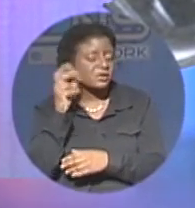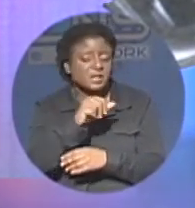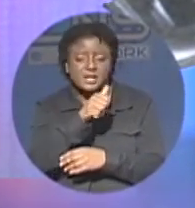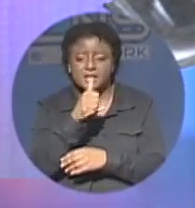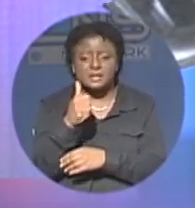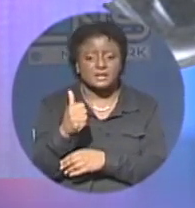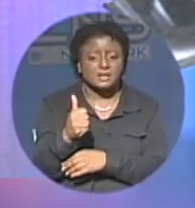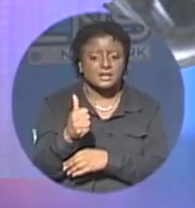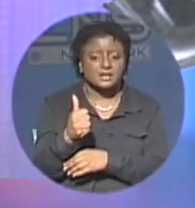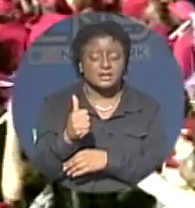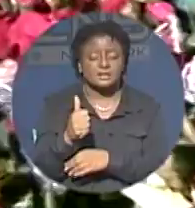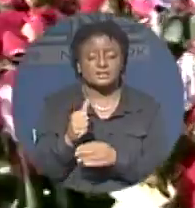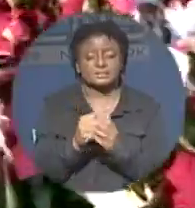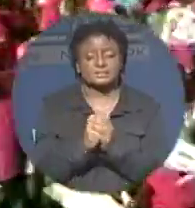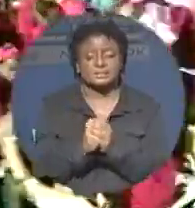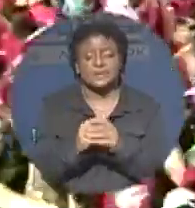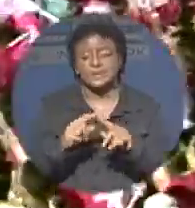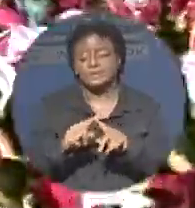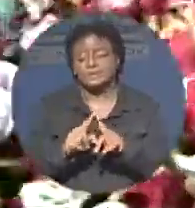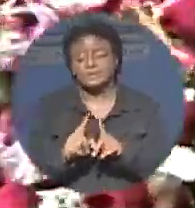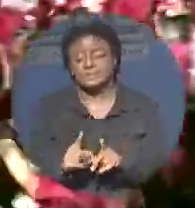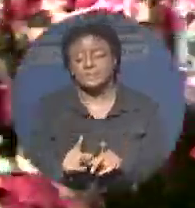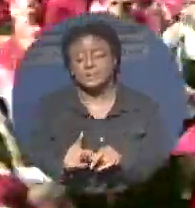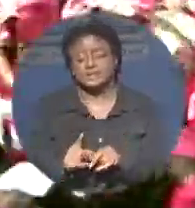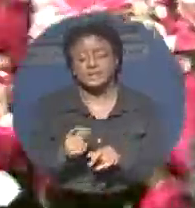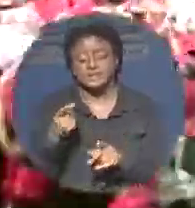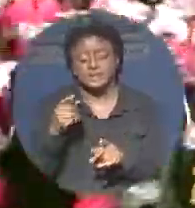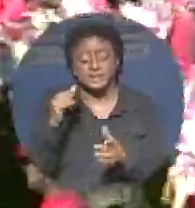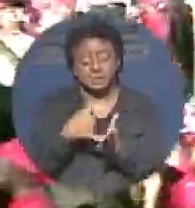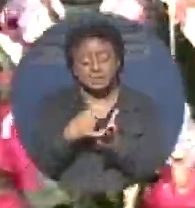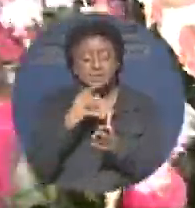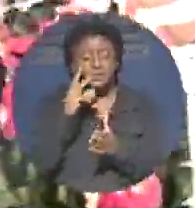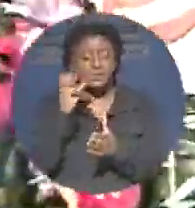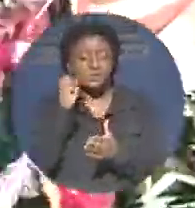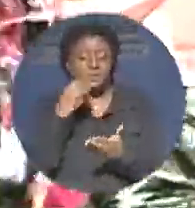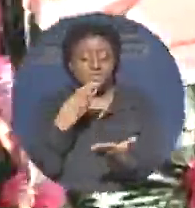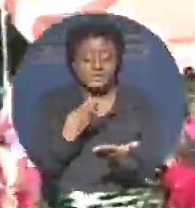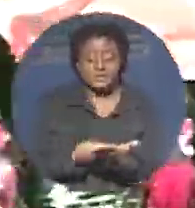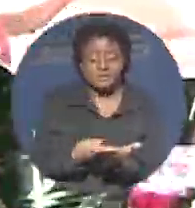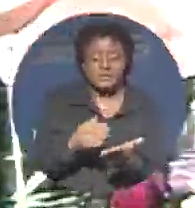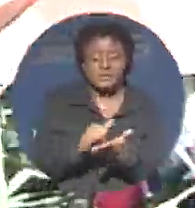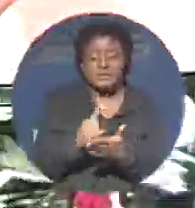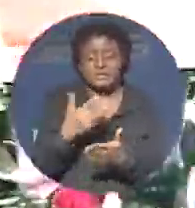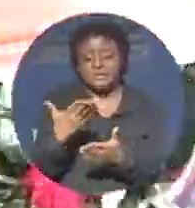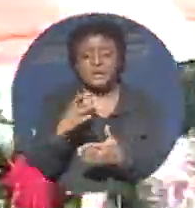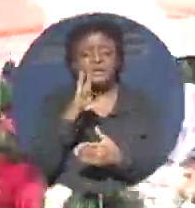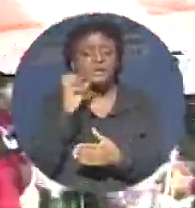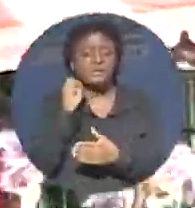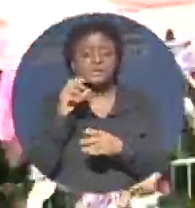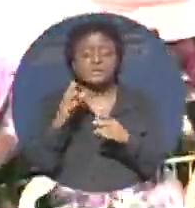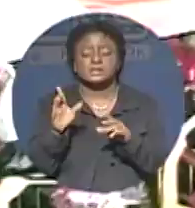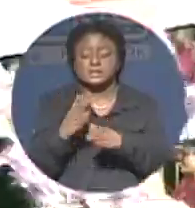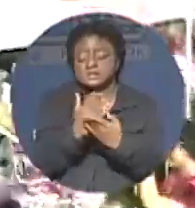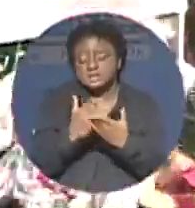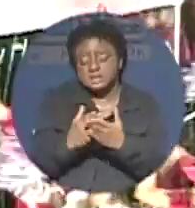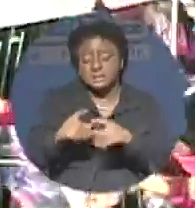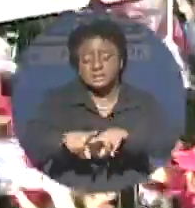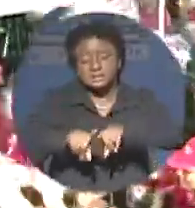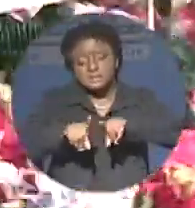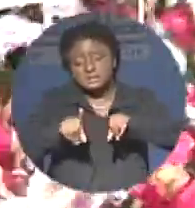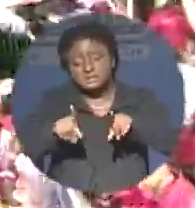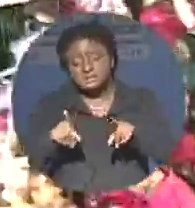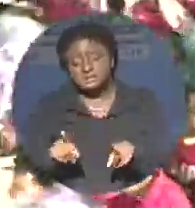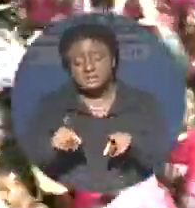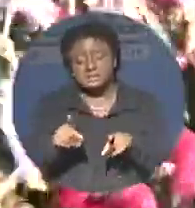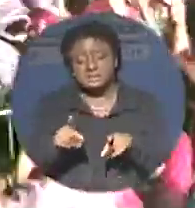and neither is the Speaker. However, based on his comments, it was evident that there is some rift or sorts in opinion between the party and the two MPs who